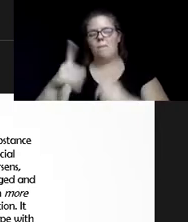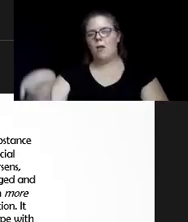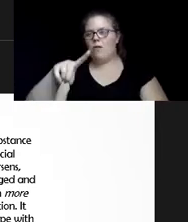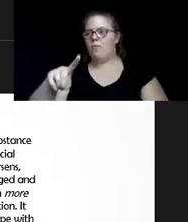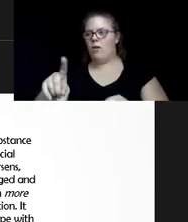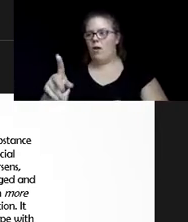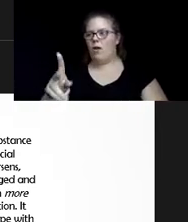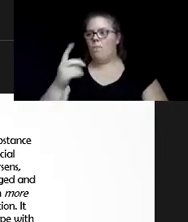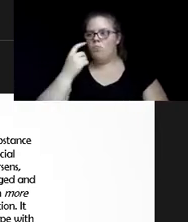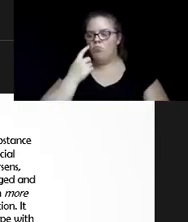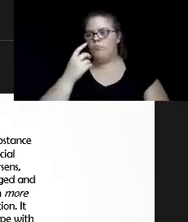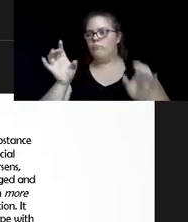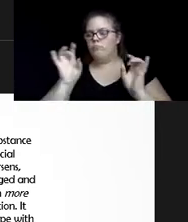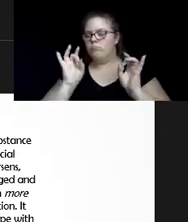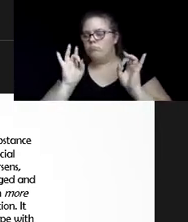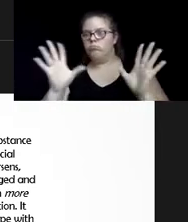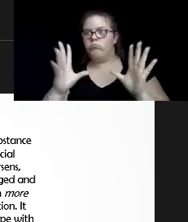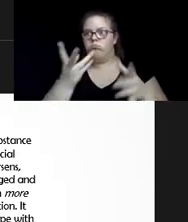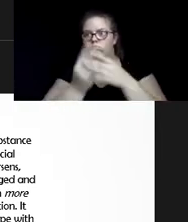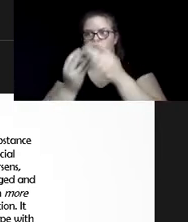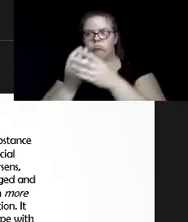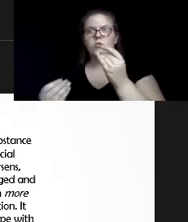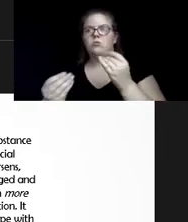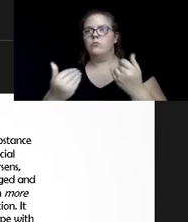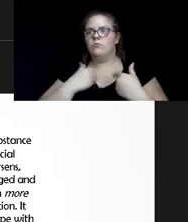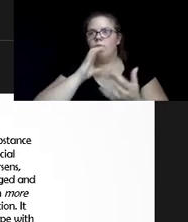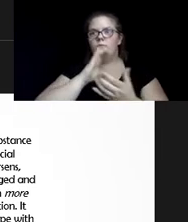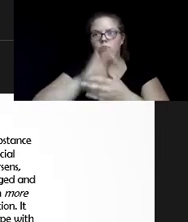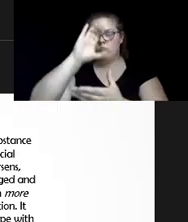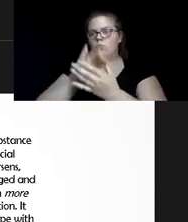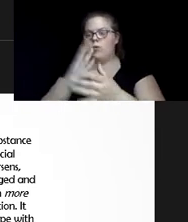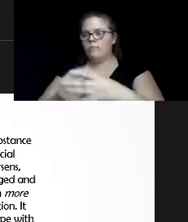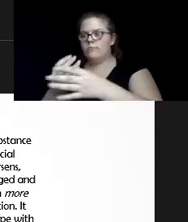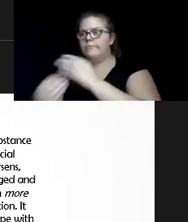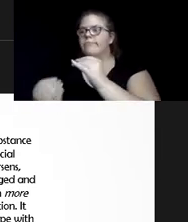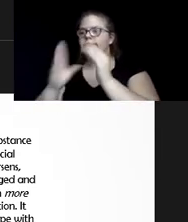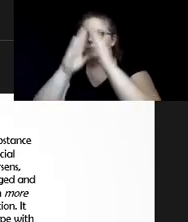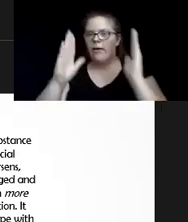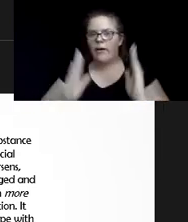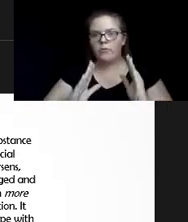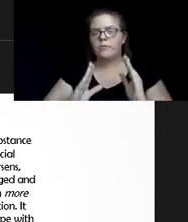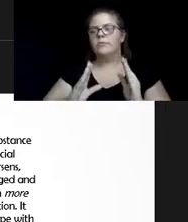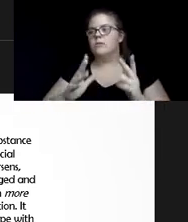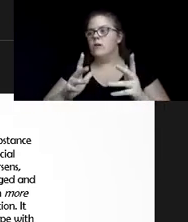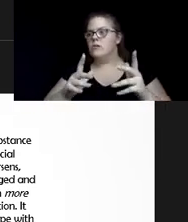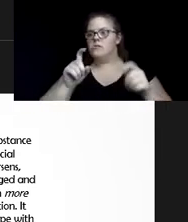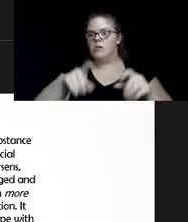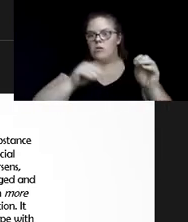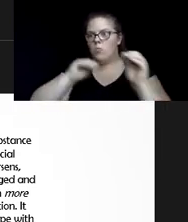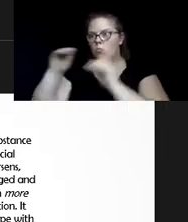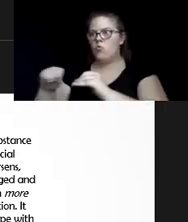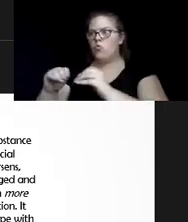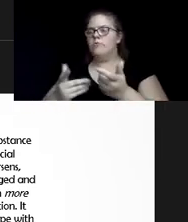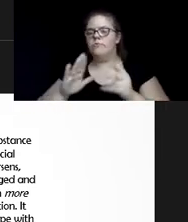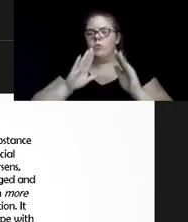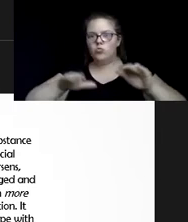They've lost loved ones. They've lost spouses. They've lost friends. Sometimes they've even lost children. They've